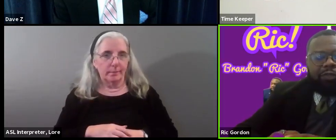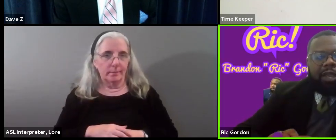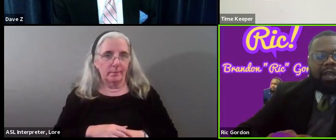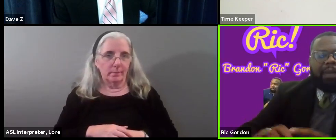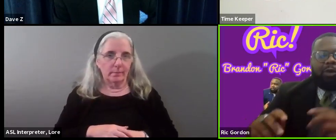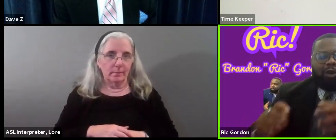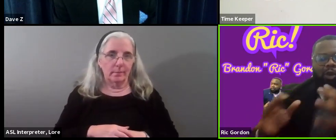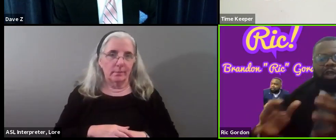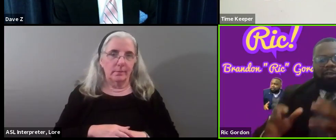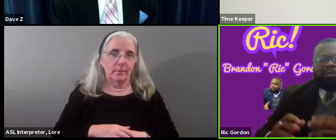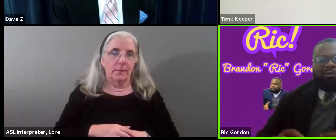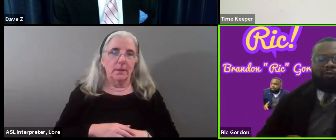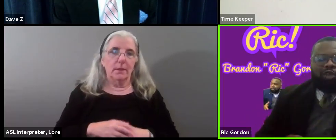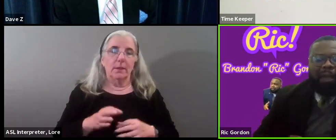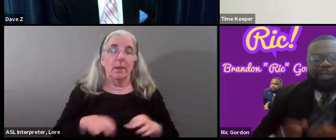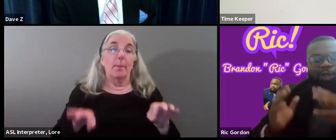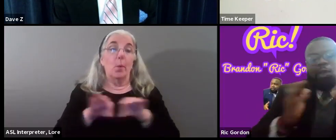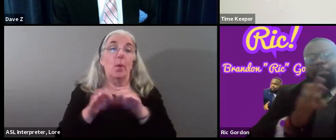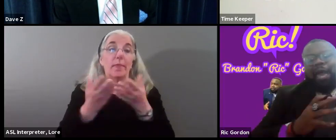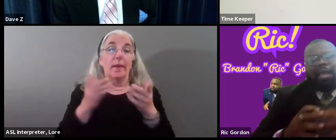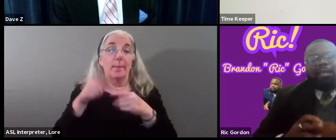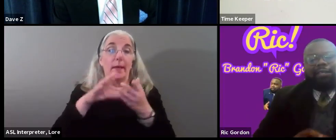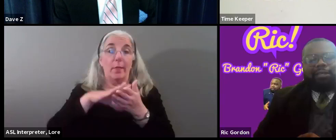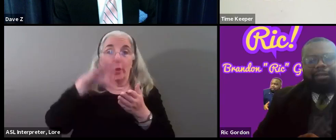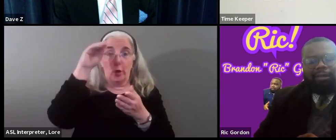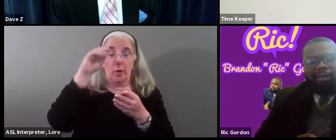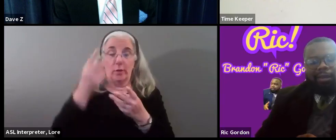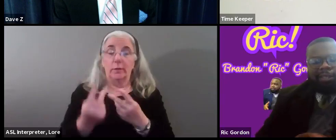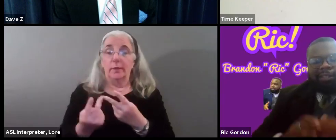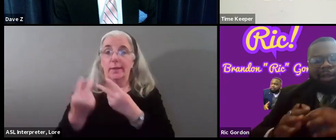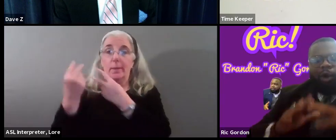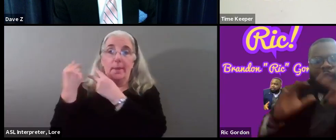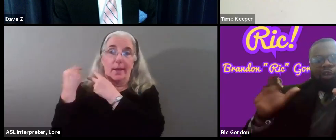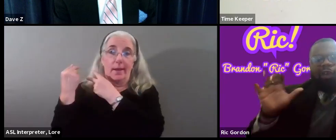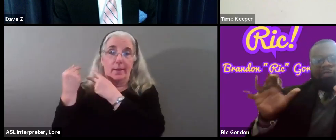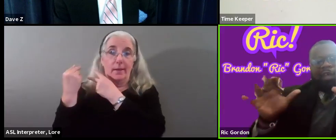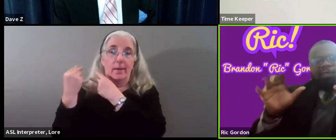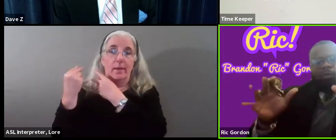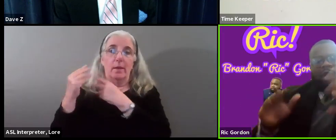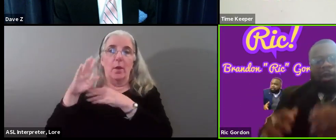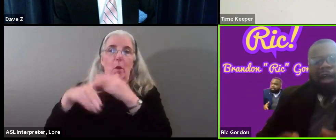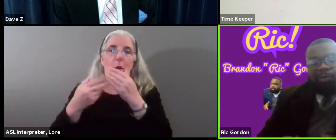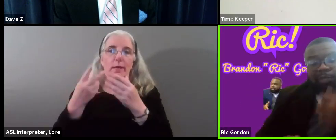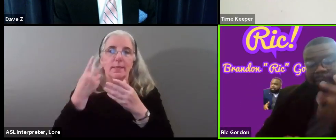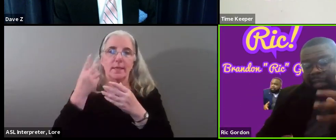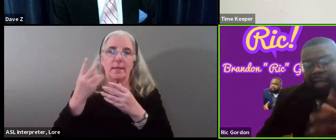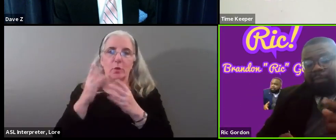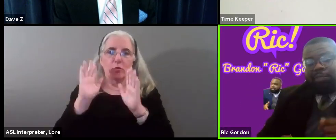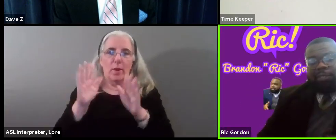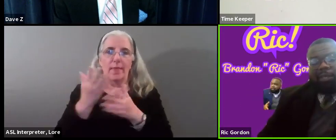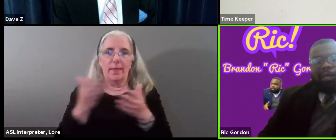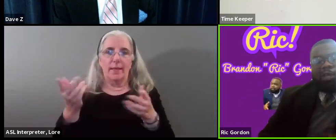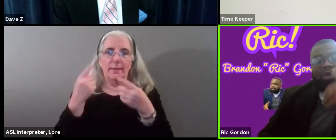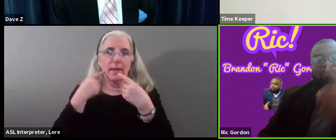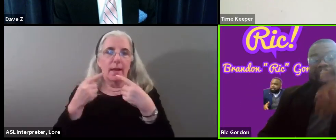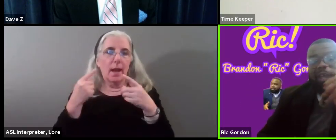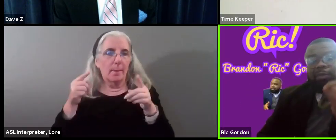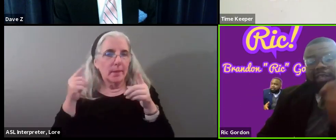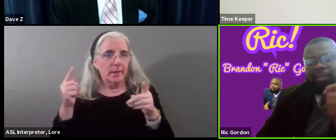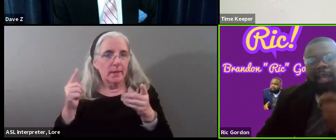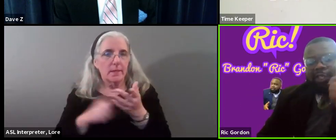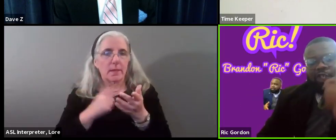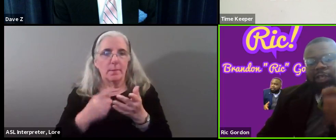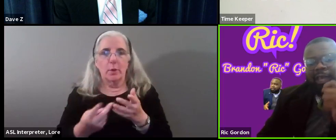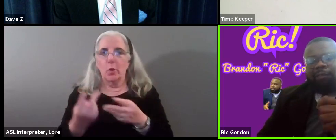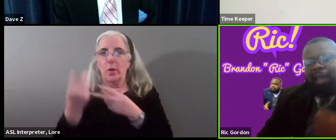The thing about learning from your past and looking back is seeing all the great things that were accomplished, but sometimes you look